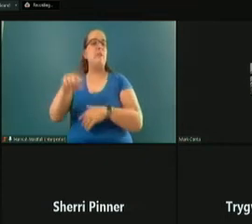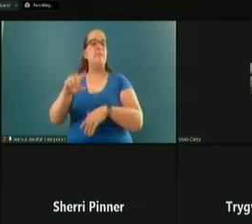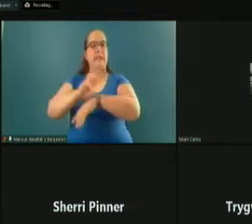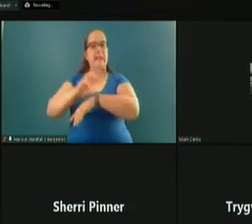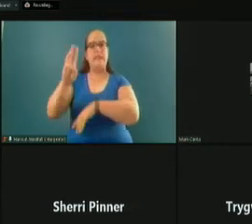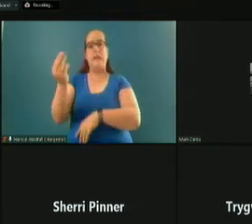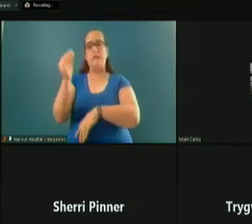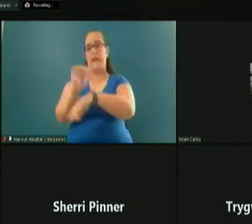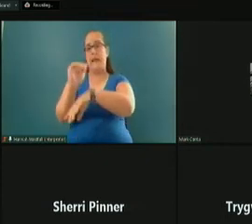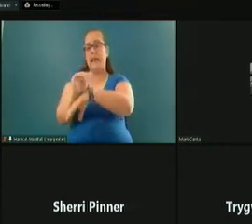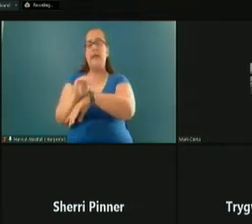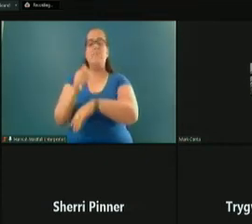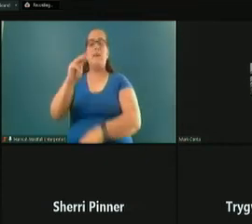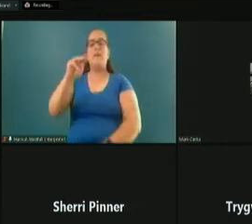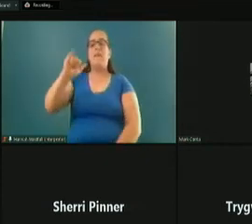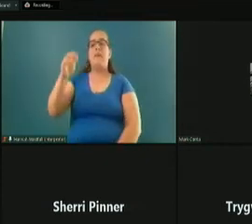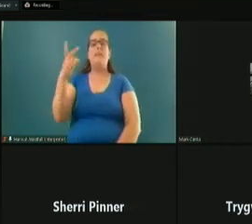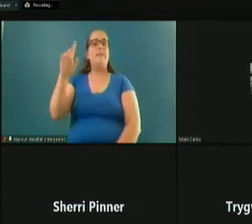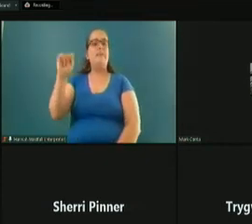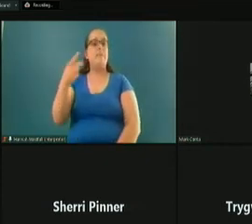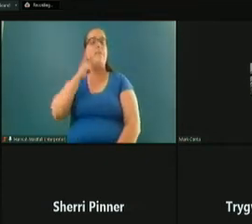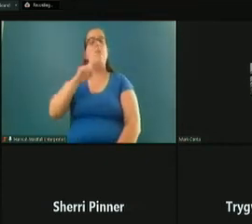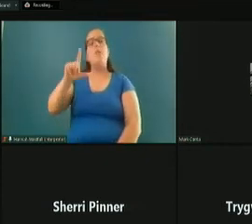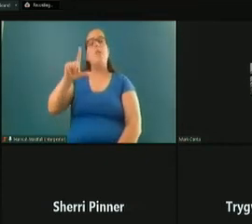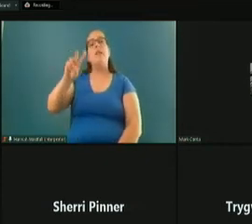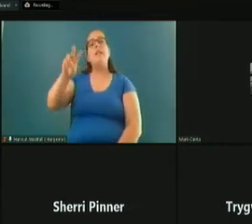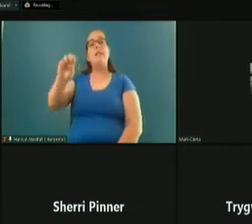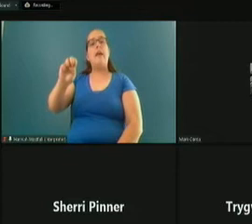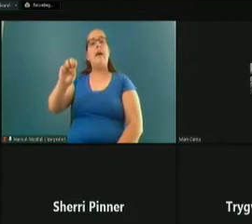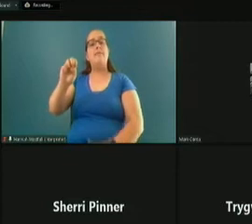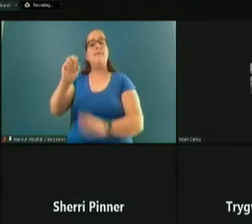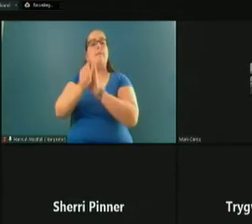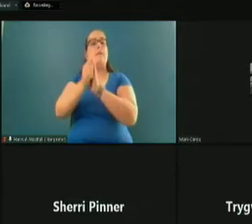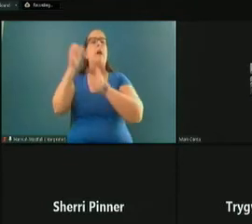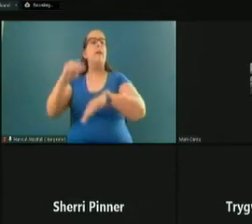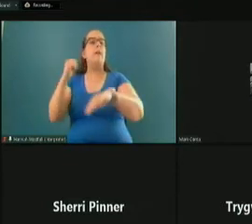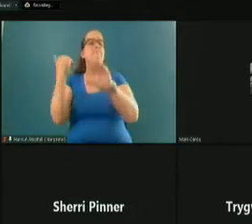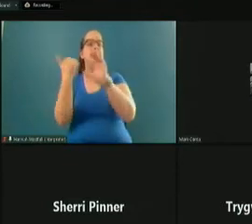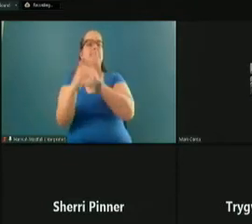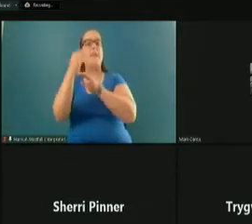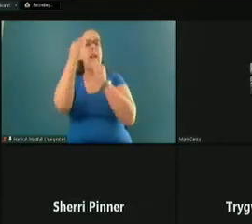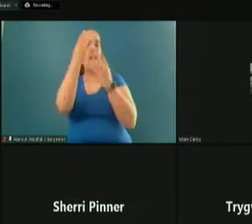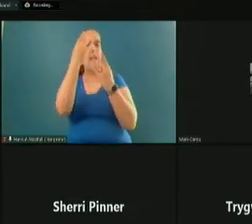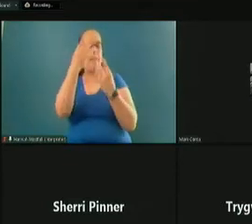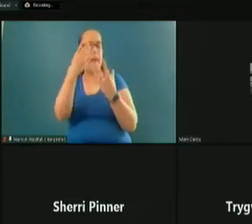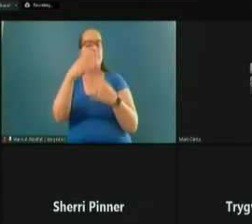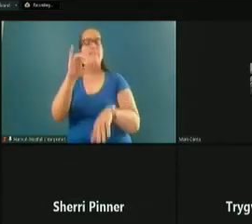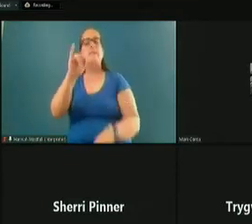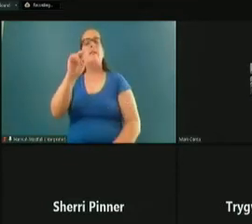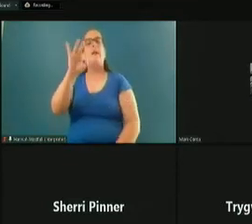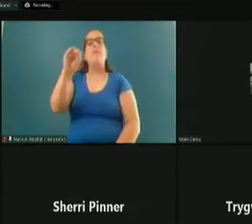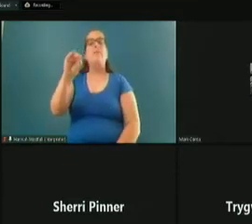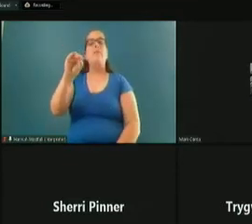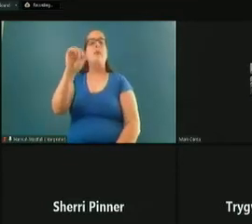17th. For the live session you can send emails to info at Deschutes.org. We will be